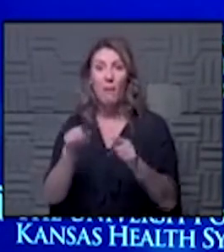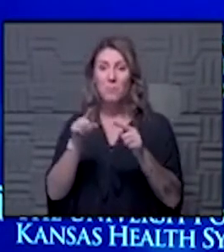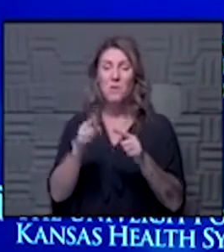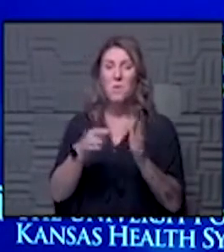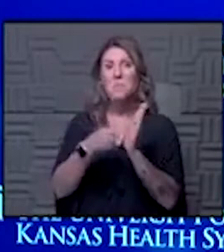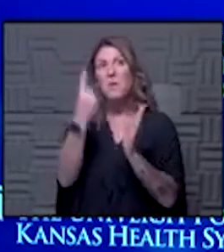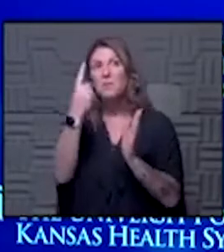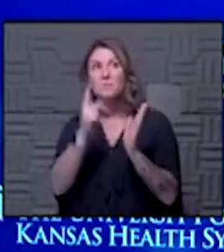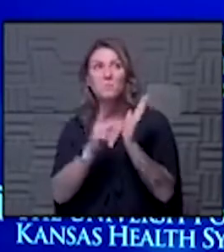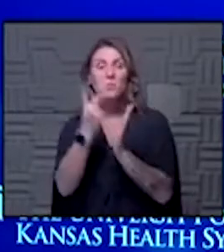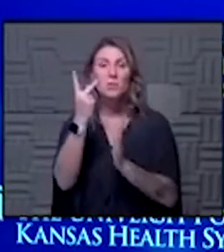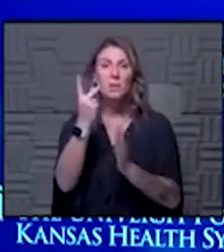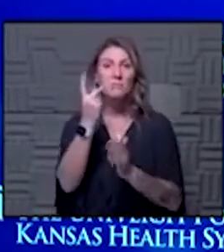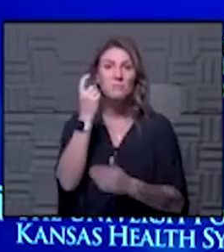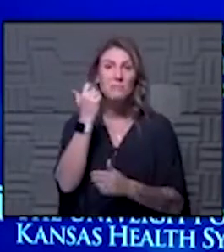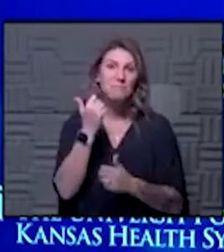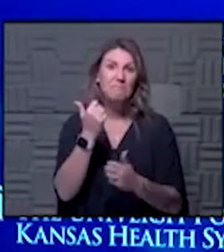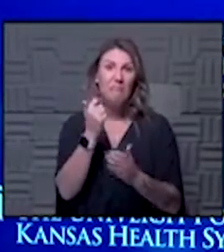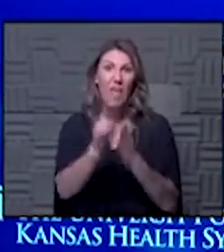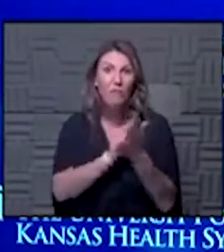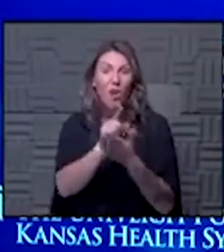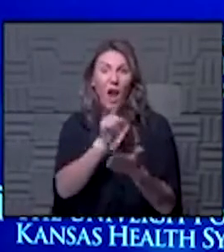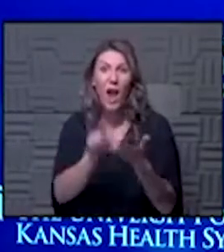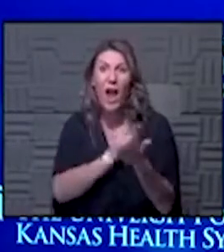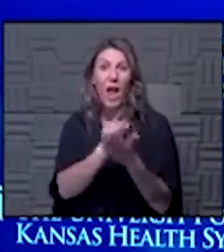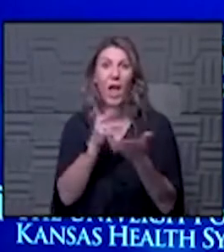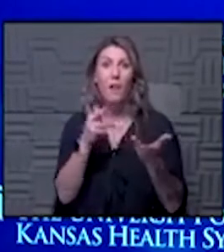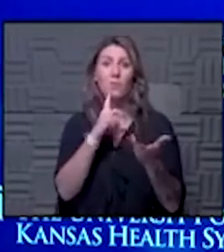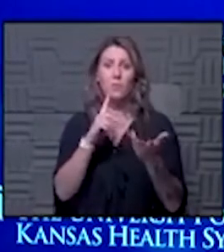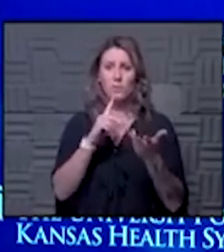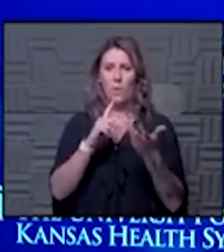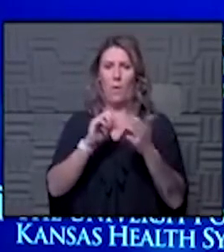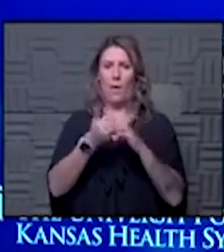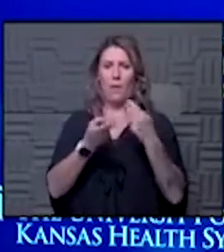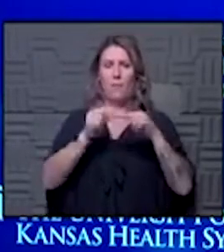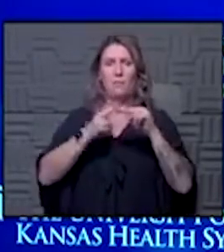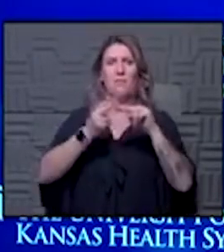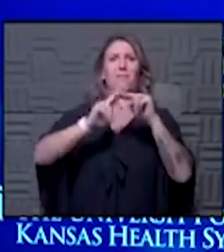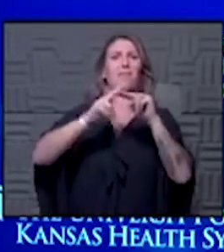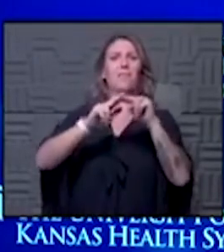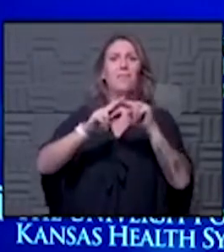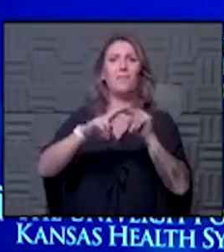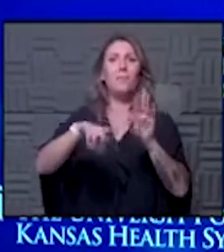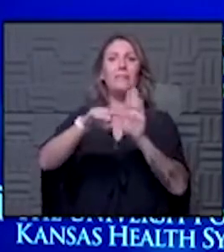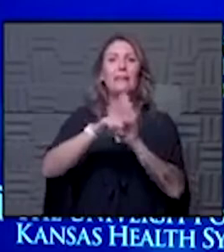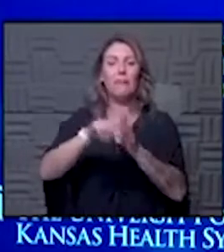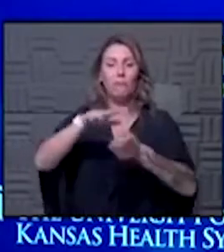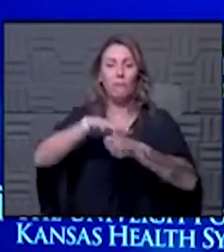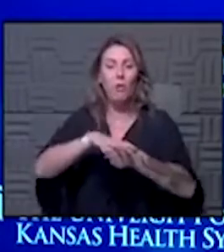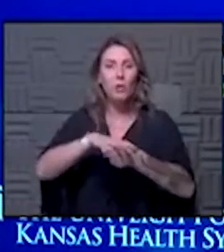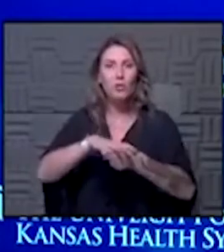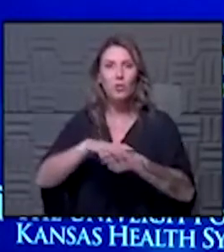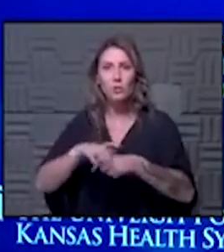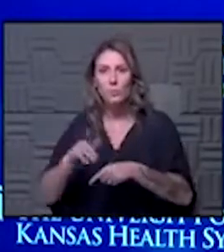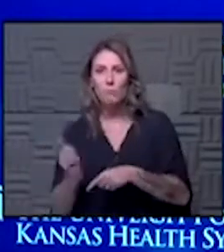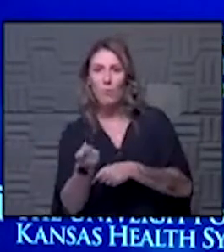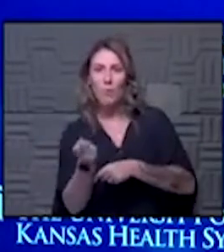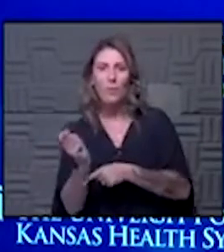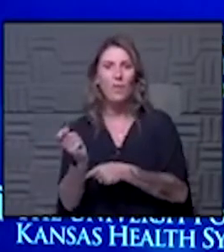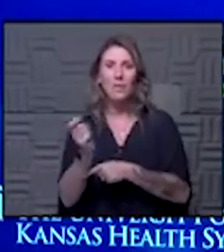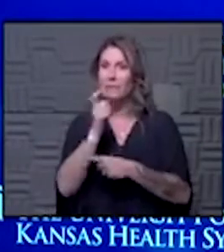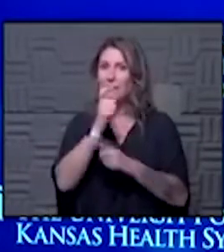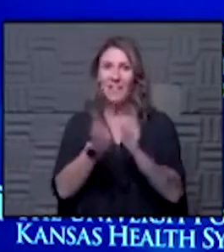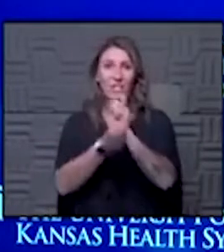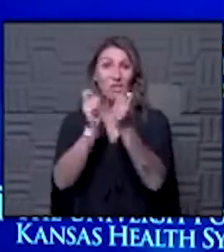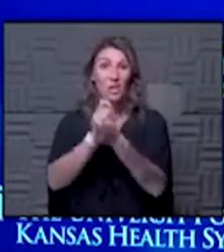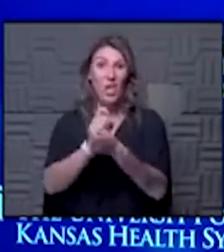reason is that the way a tennis bubble is built is it stays up through negative pressure and so it's not going to be changing the air